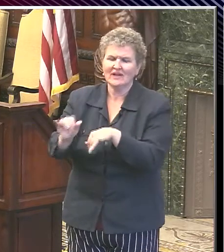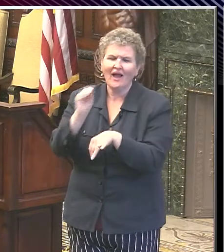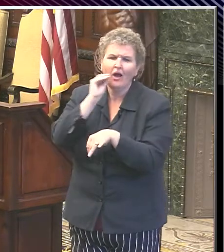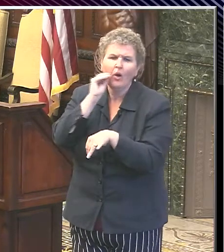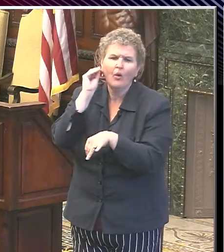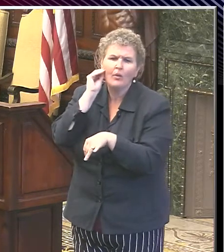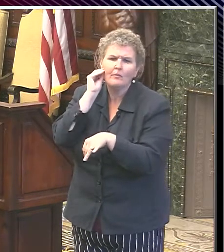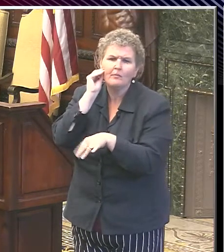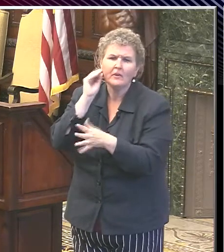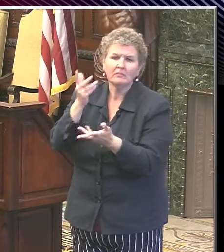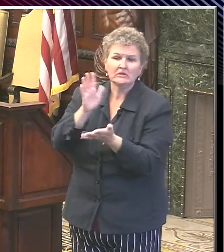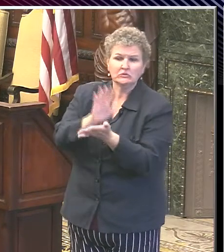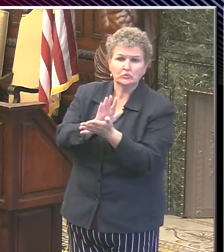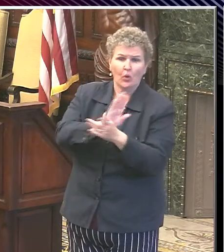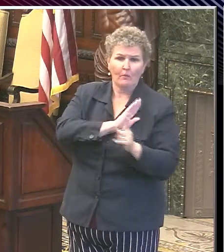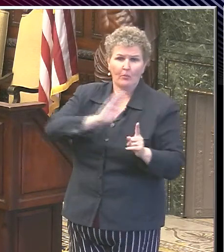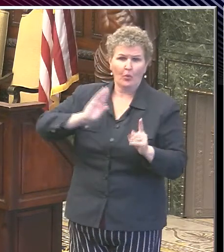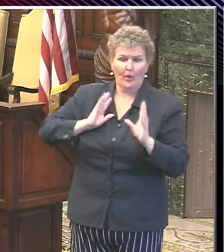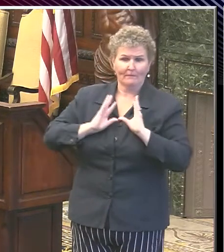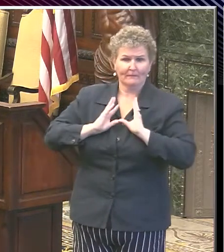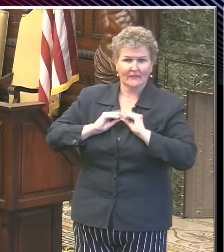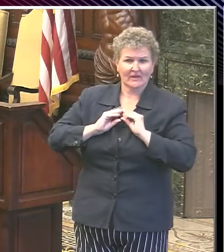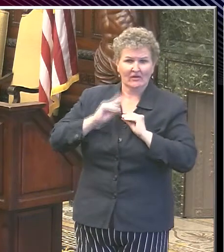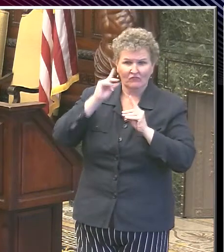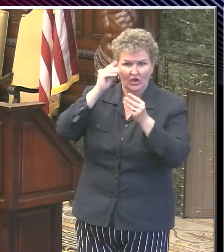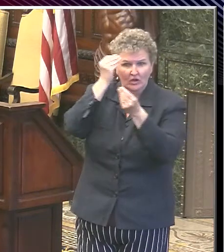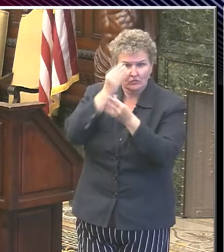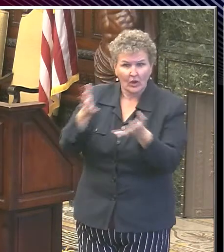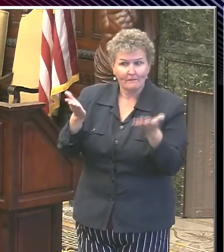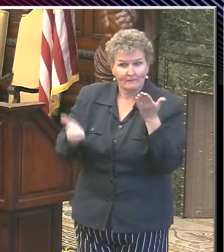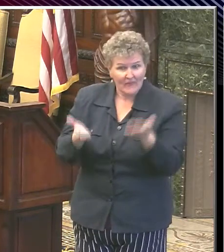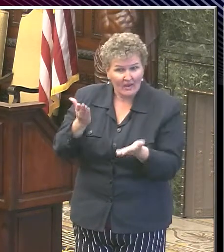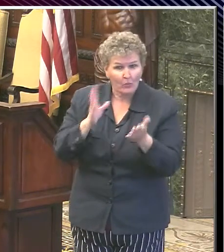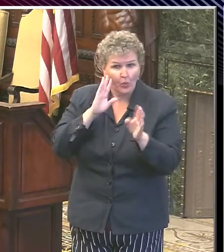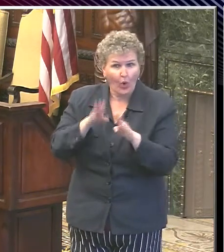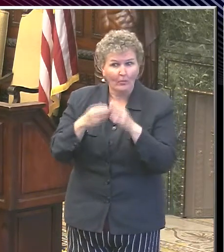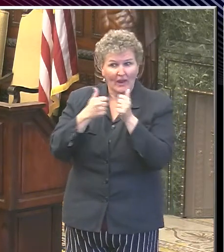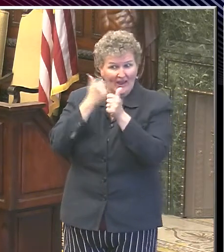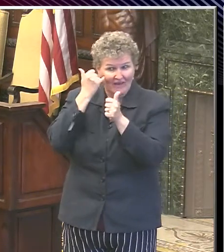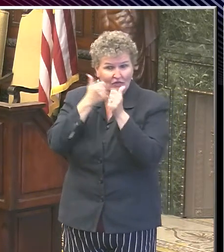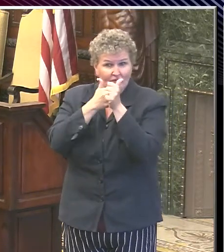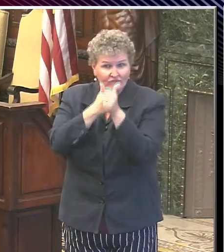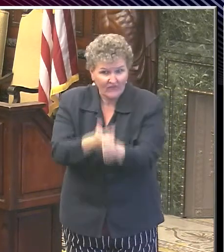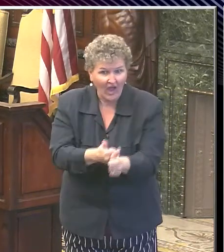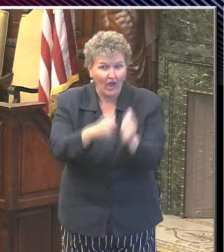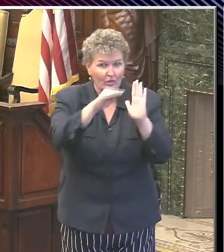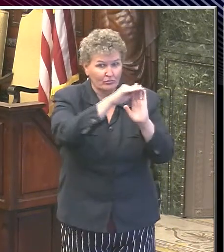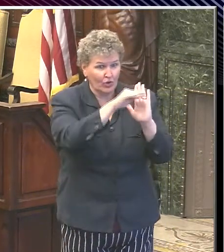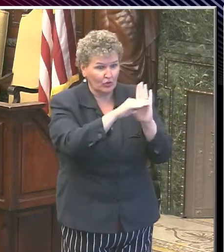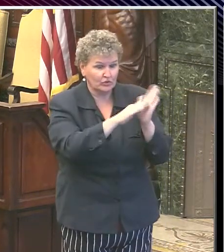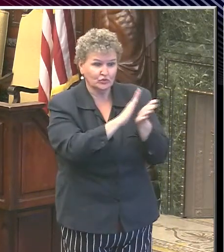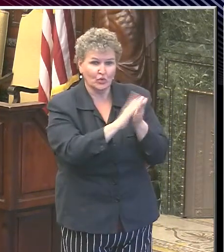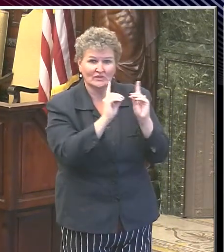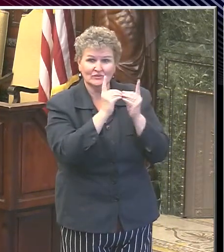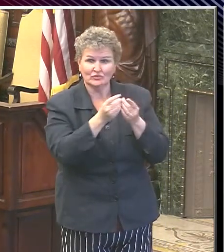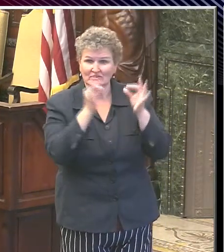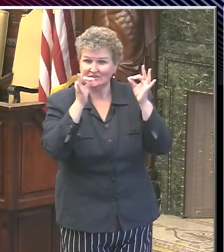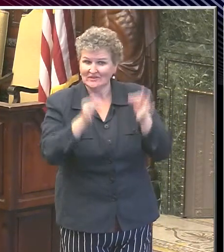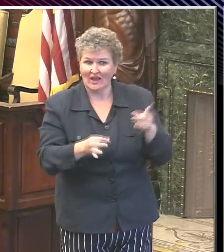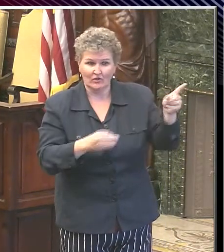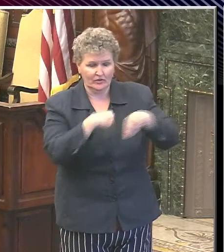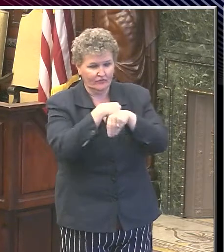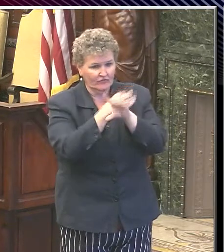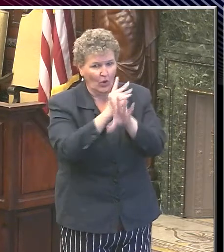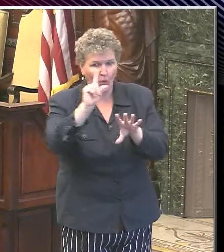have seen at the school board meeting, we said that they could open if they followed our guidance. This was a decision made by the school district based on the concerns about teachers.